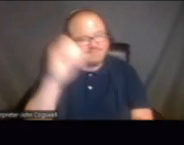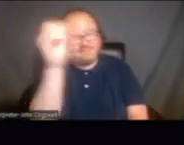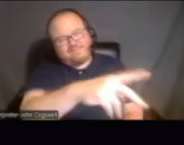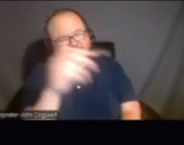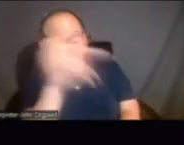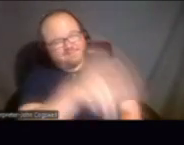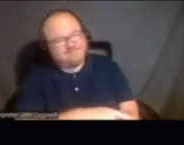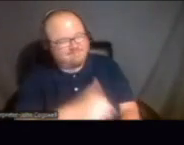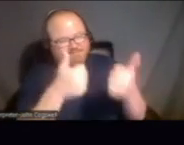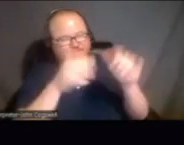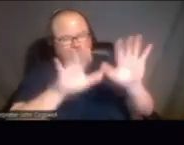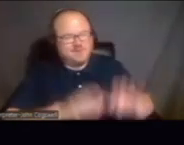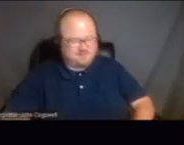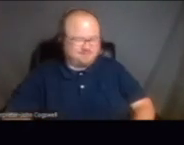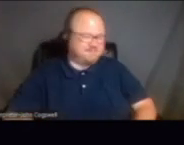Awesome.